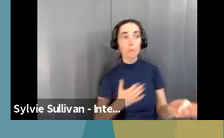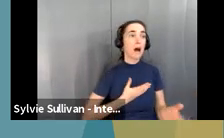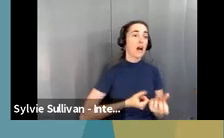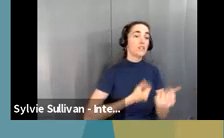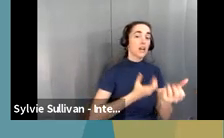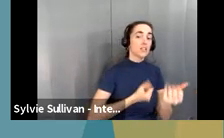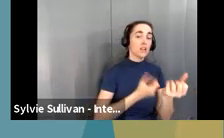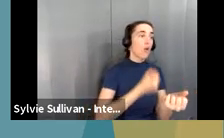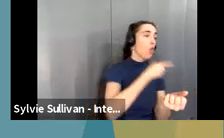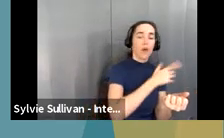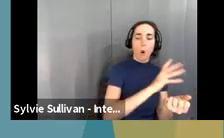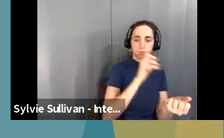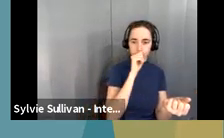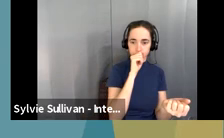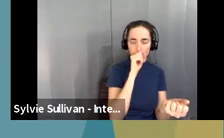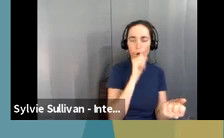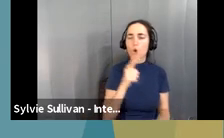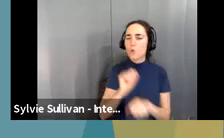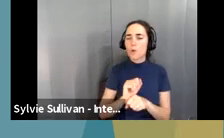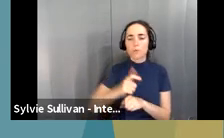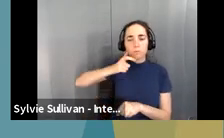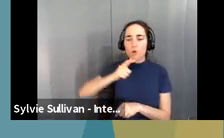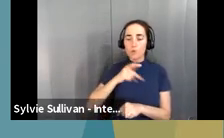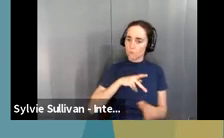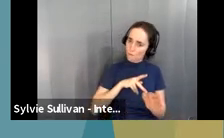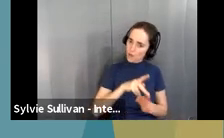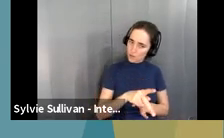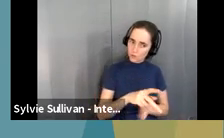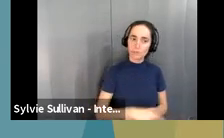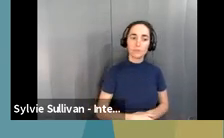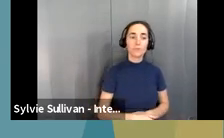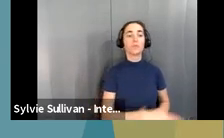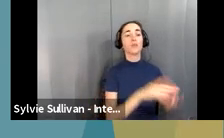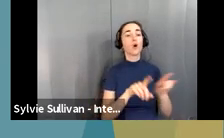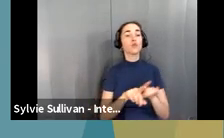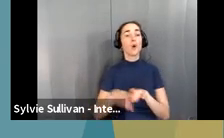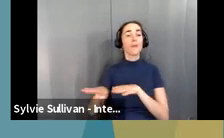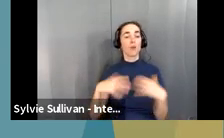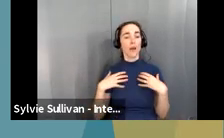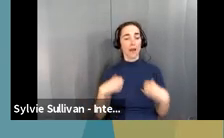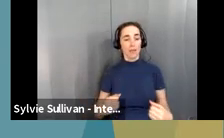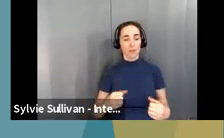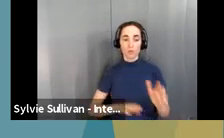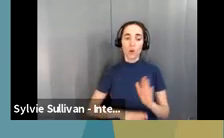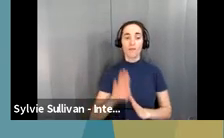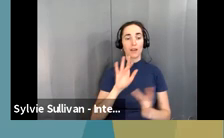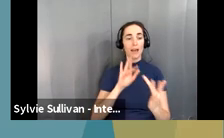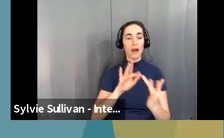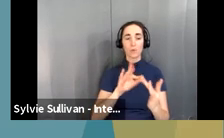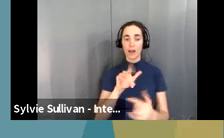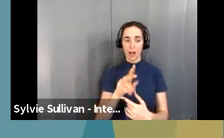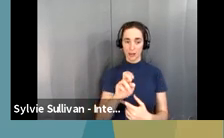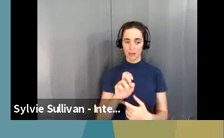staffed by professionals. The behavioral recovery outreach line. It's also a warm line that came, um, out of